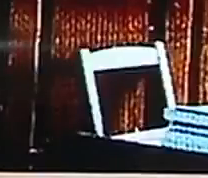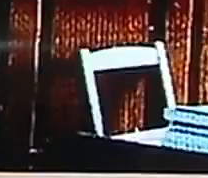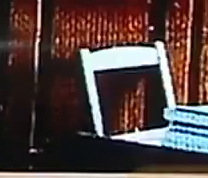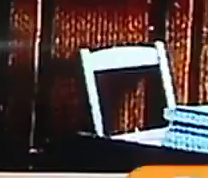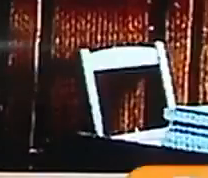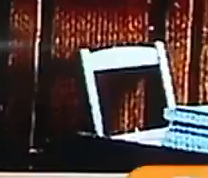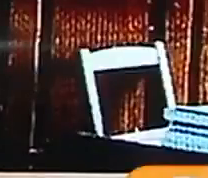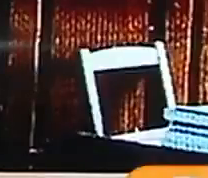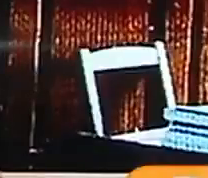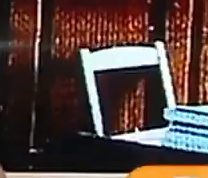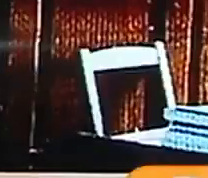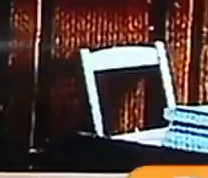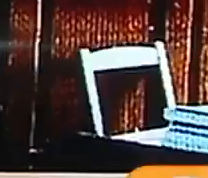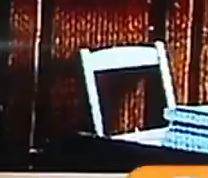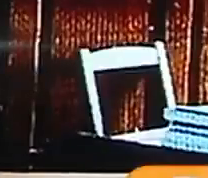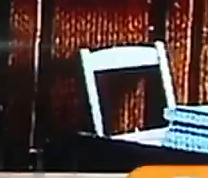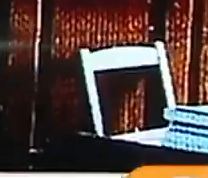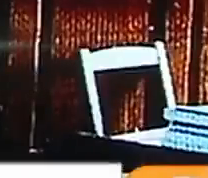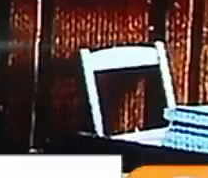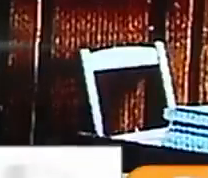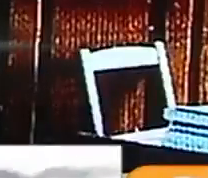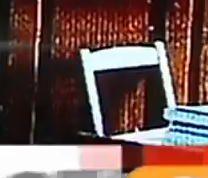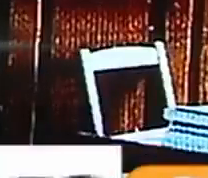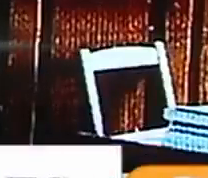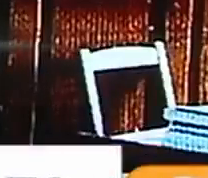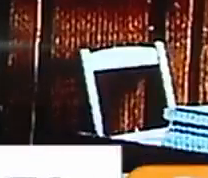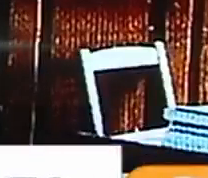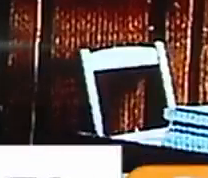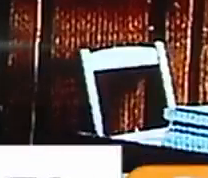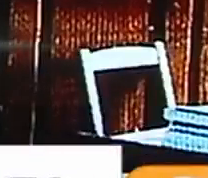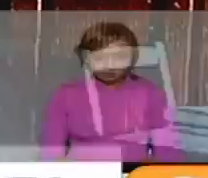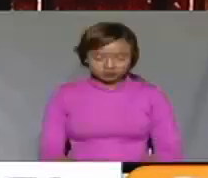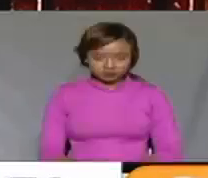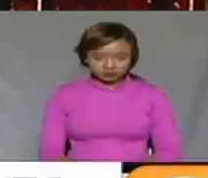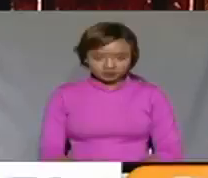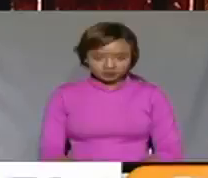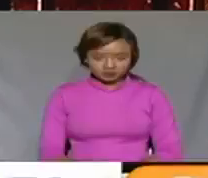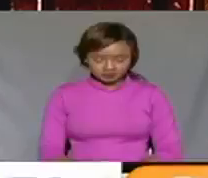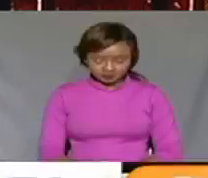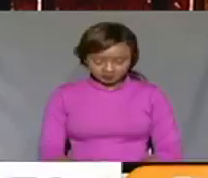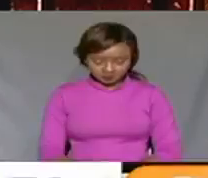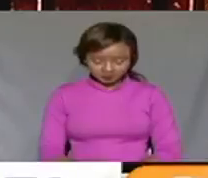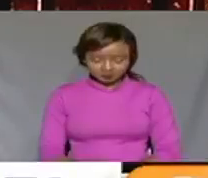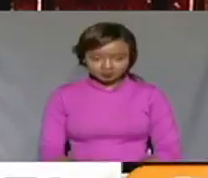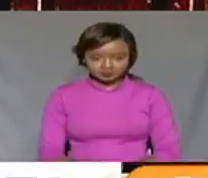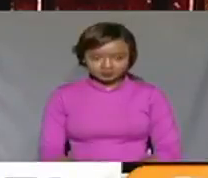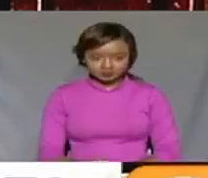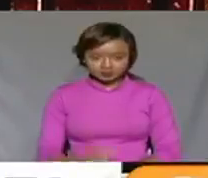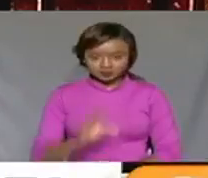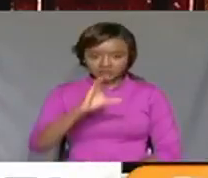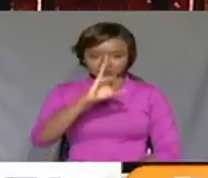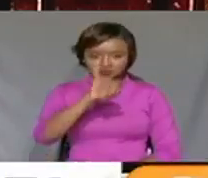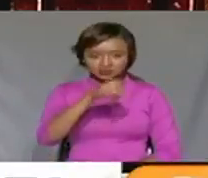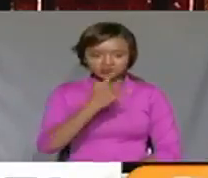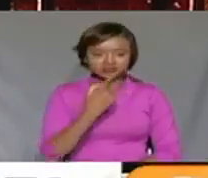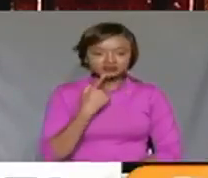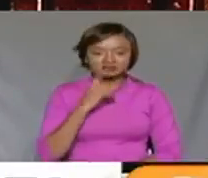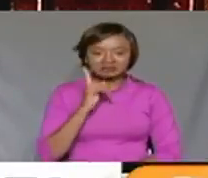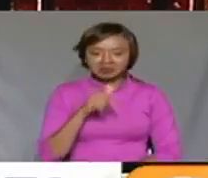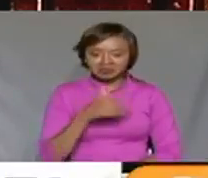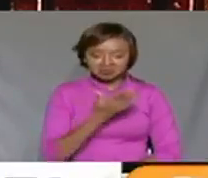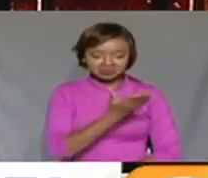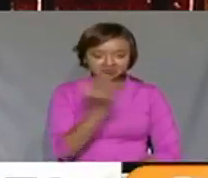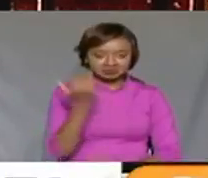Chief Justice David Maraga has scoffed at truant judges and magistrates who he says have been frustrating and